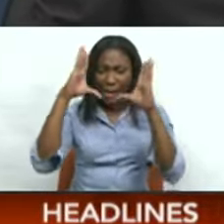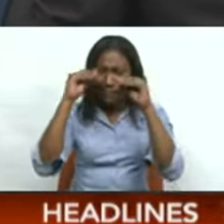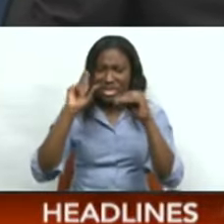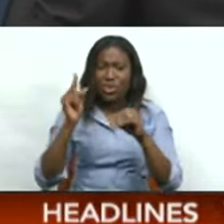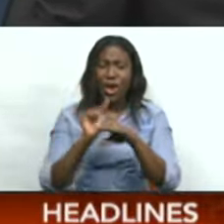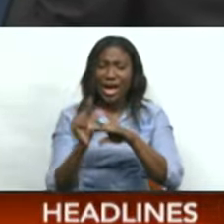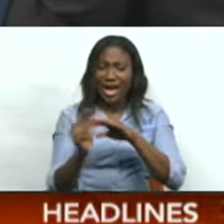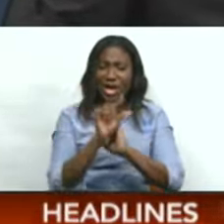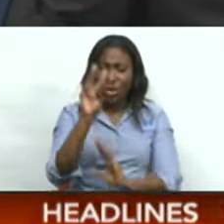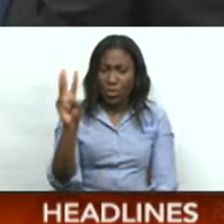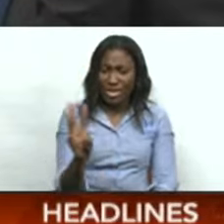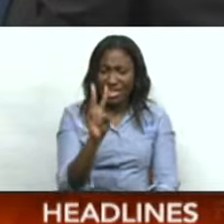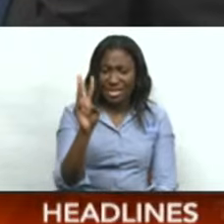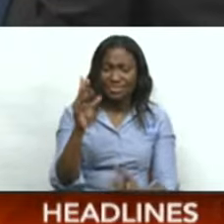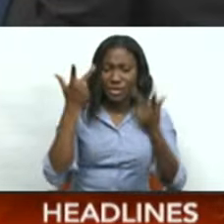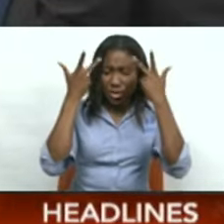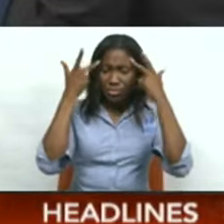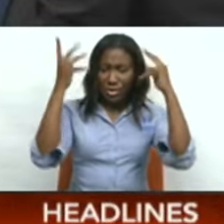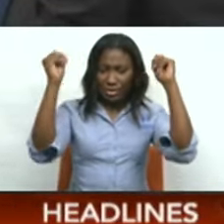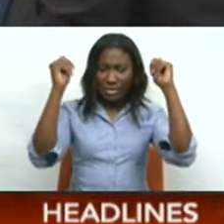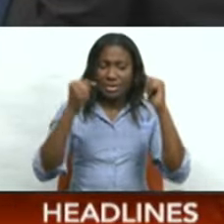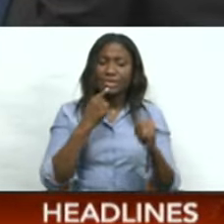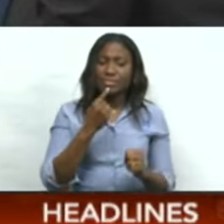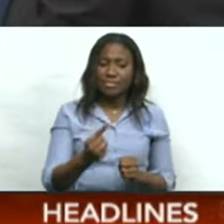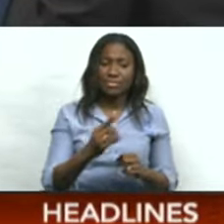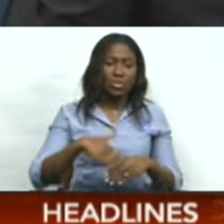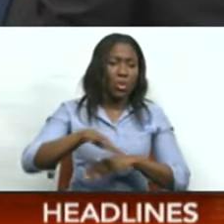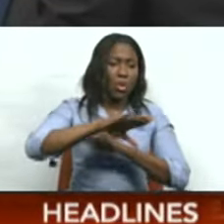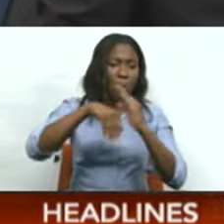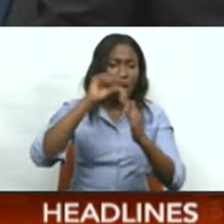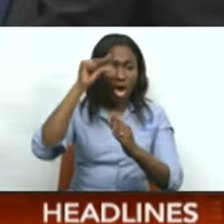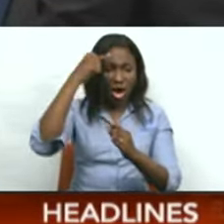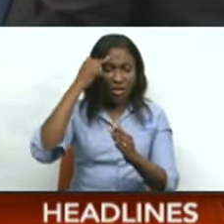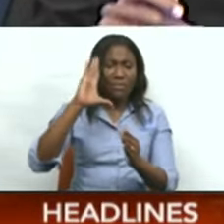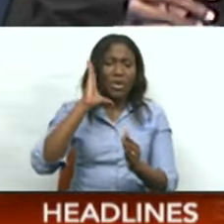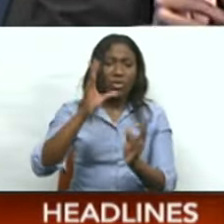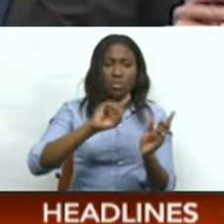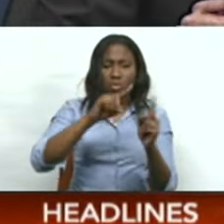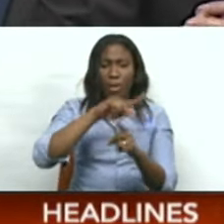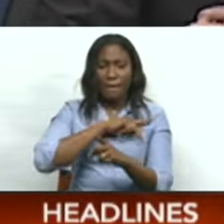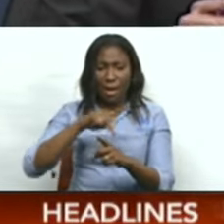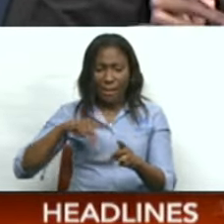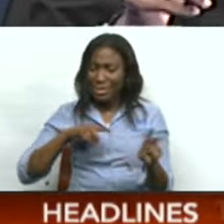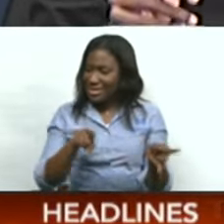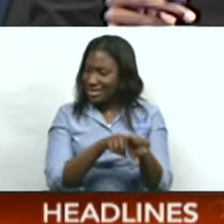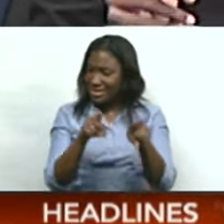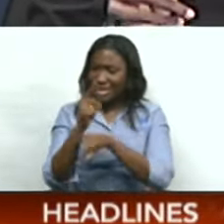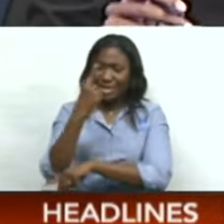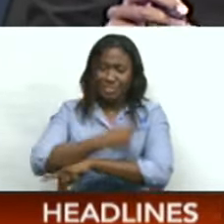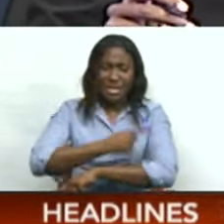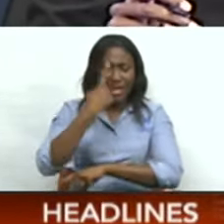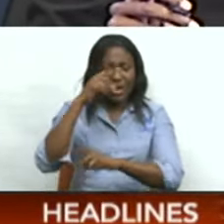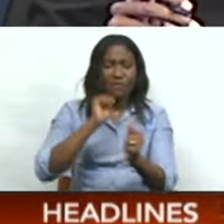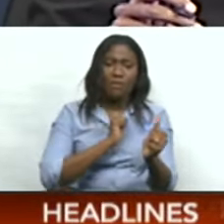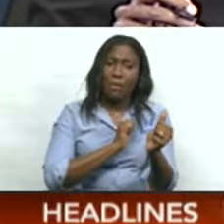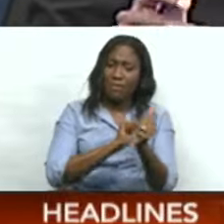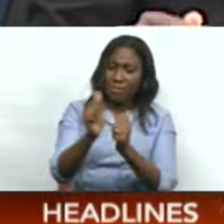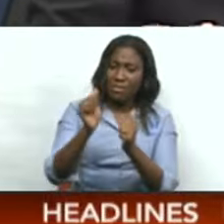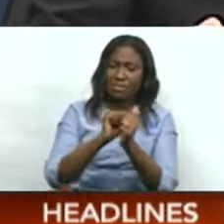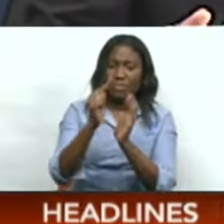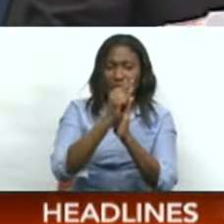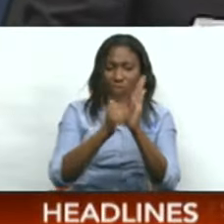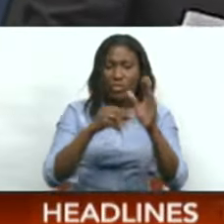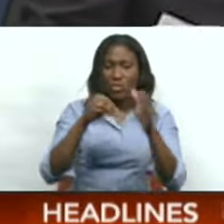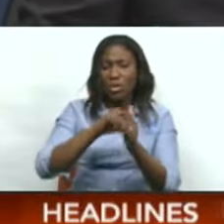Guyana on Wednesday, the Prime Minister revealed that all governments will go to their parliaments on the same day to pass the necessary legislation